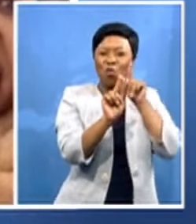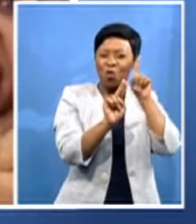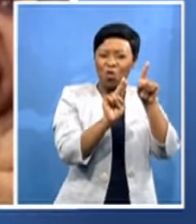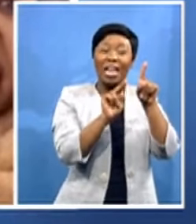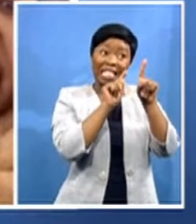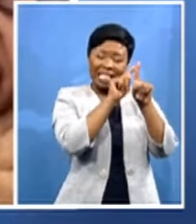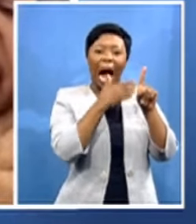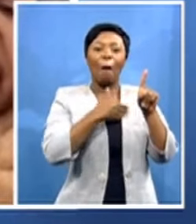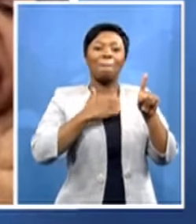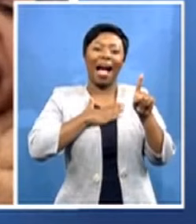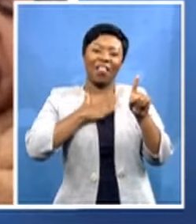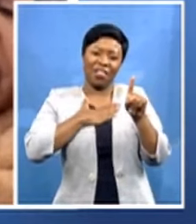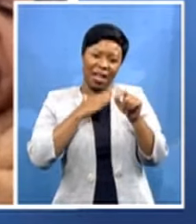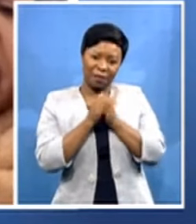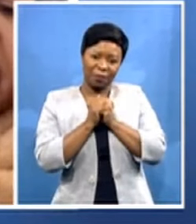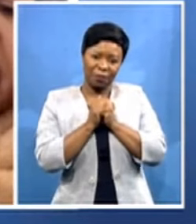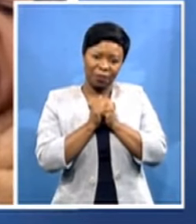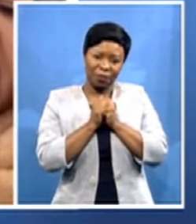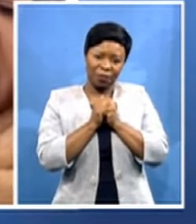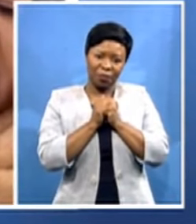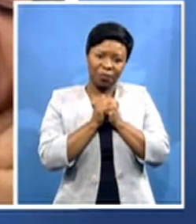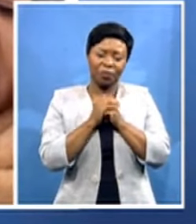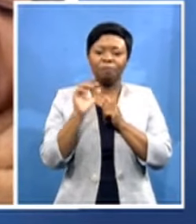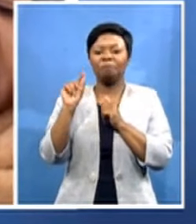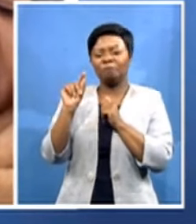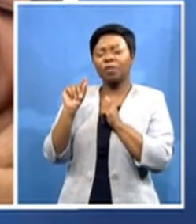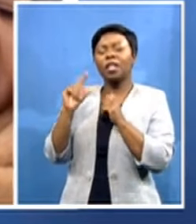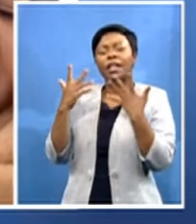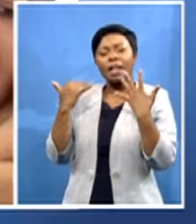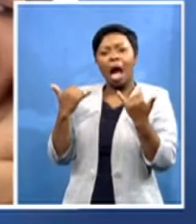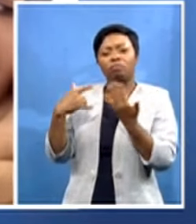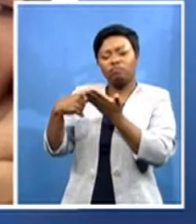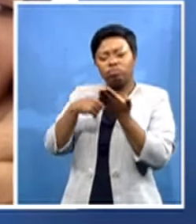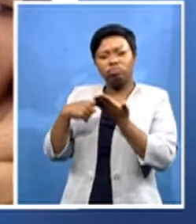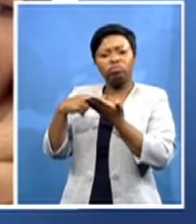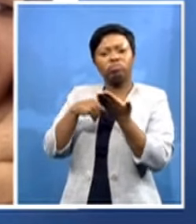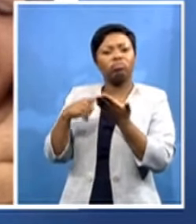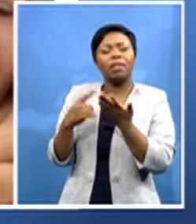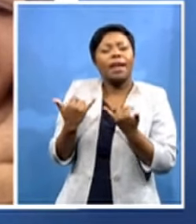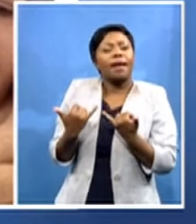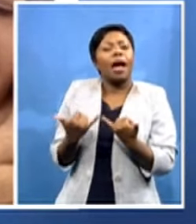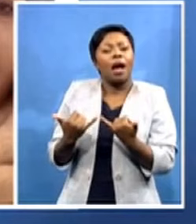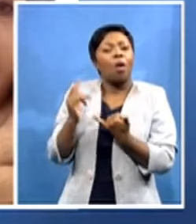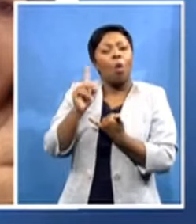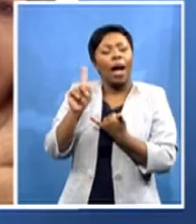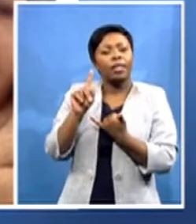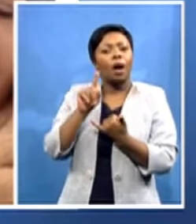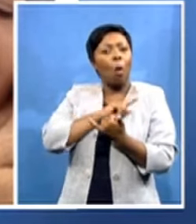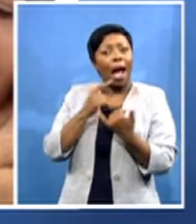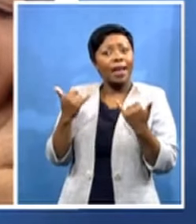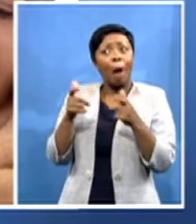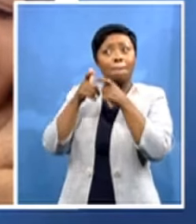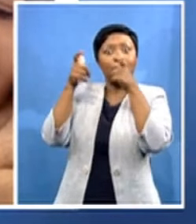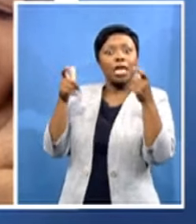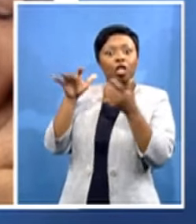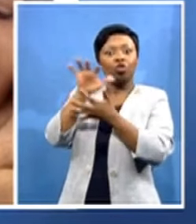what kind of conversations are taking place at the moment especially uh the one big story at the moment in southern africa is